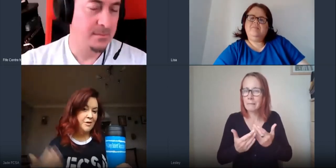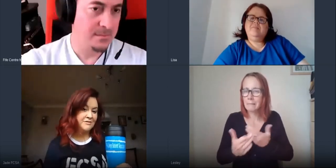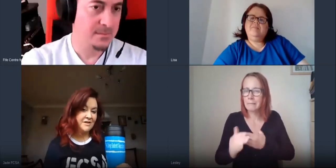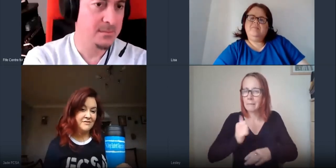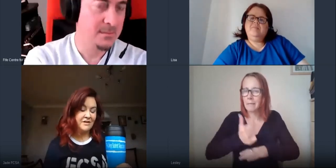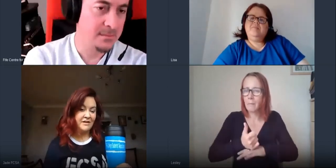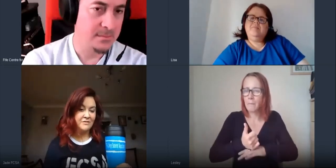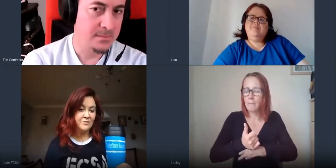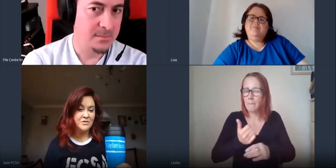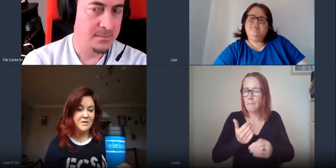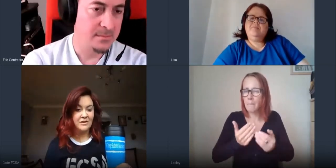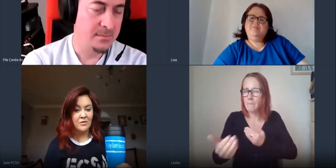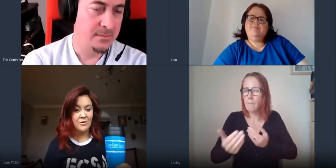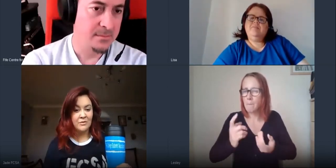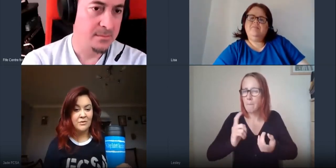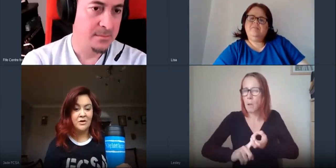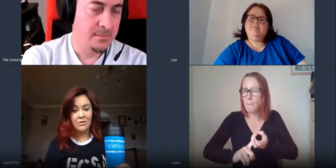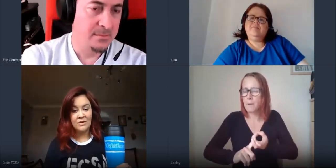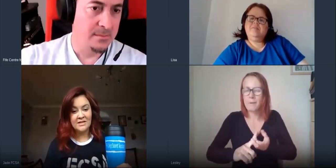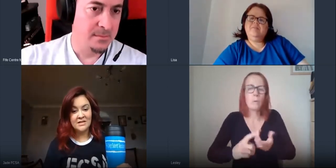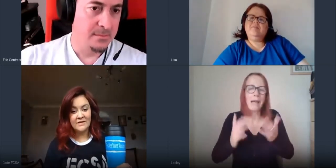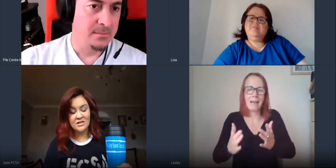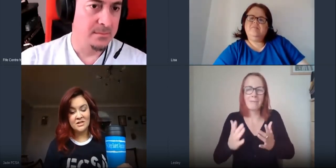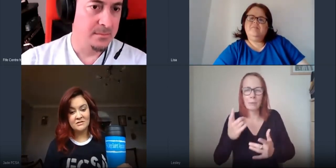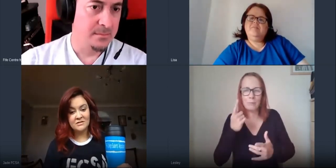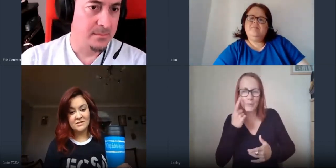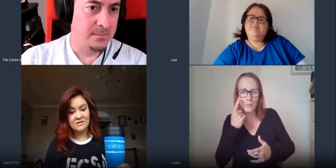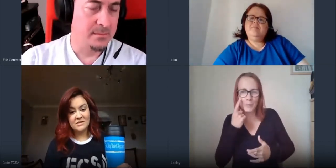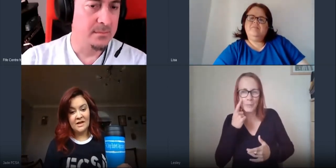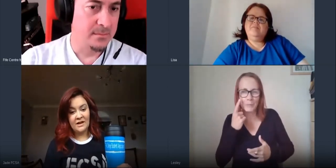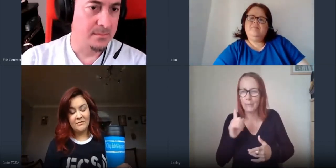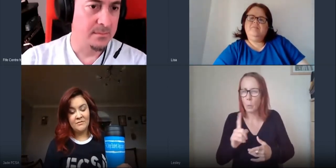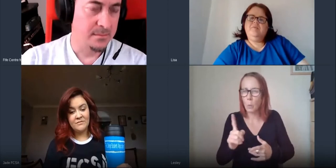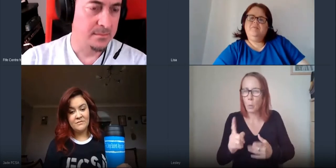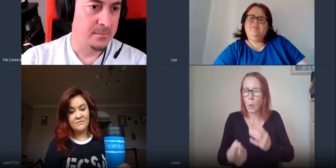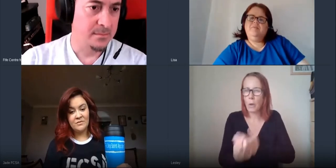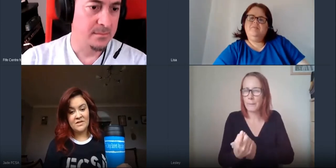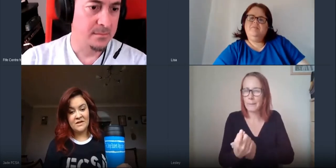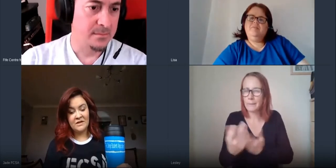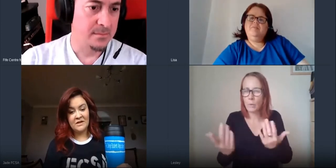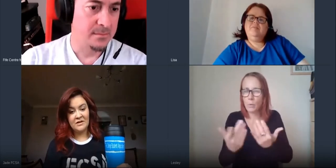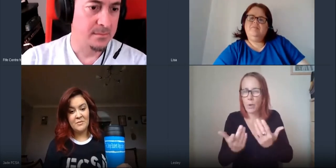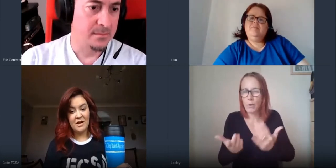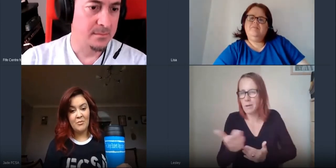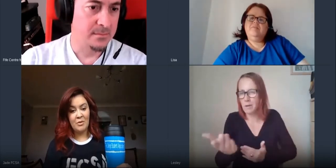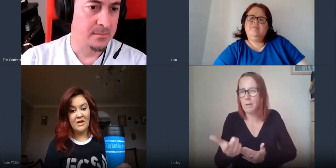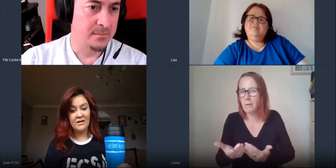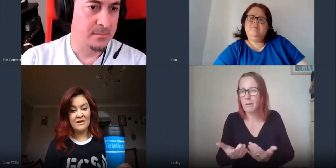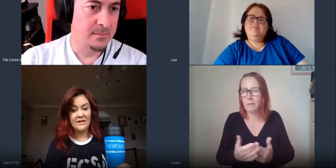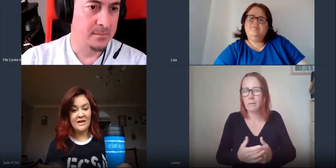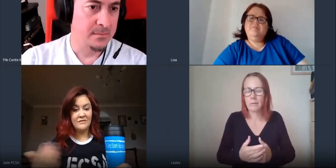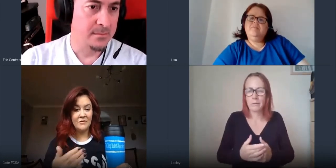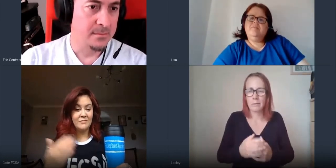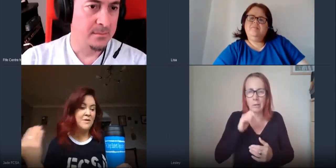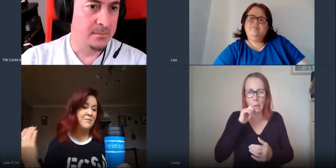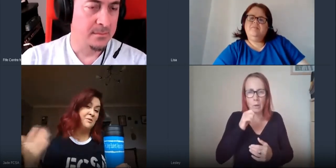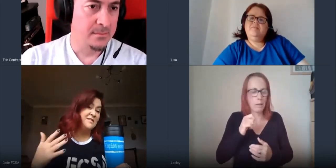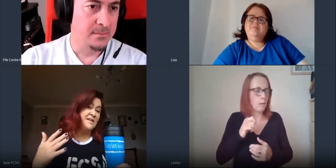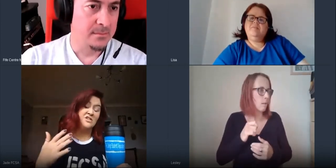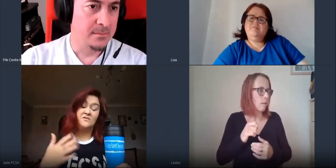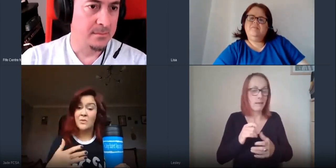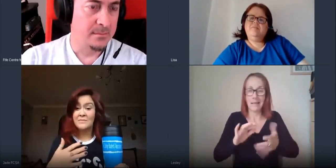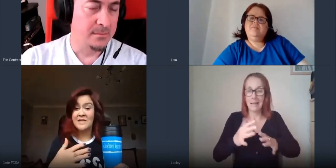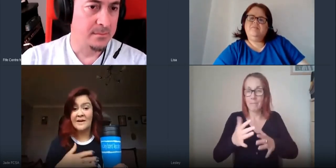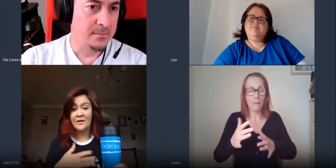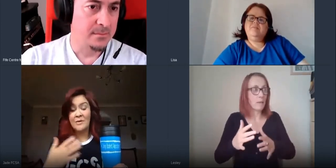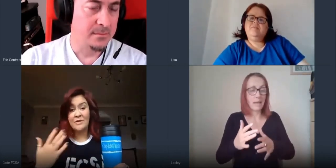but i'll definitely once we kind of know where we're going to go in that direction um we'll definitely kind of pick up on that and have them maybe on a section